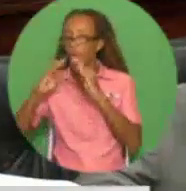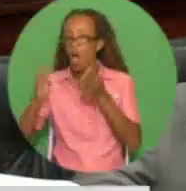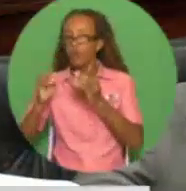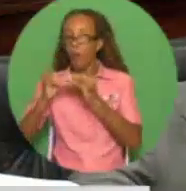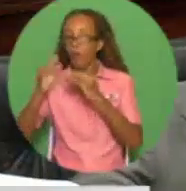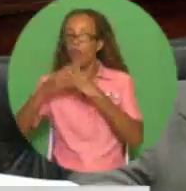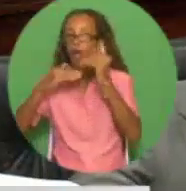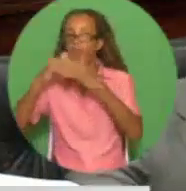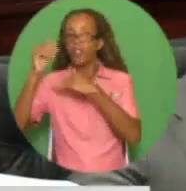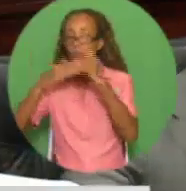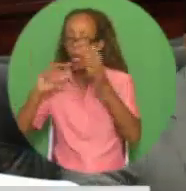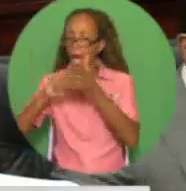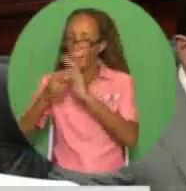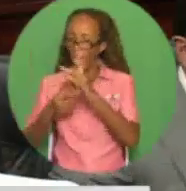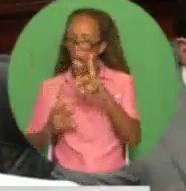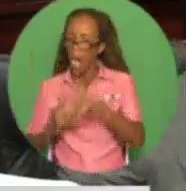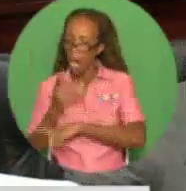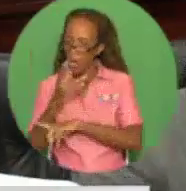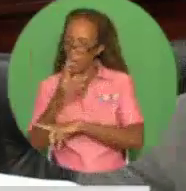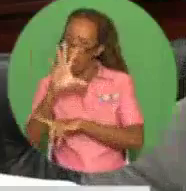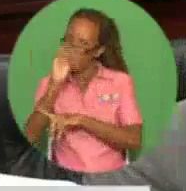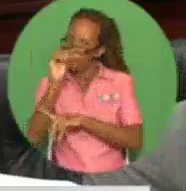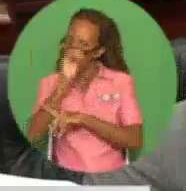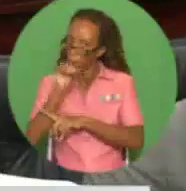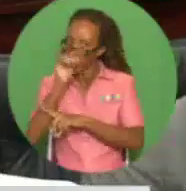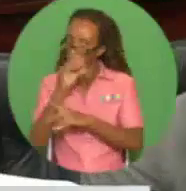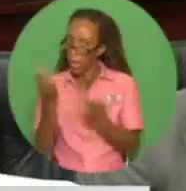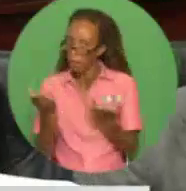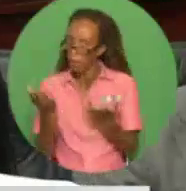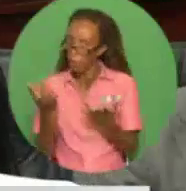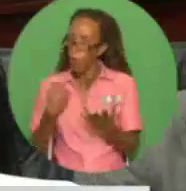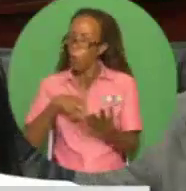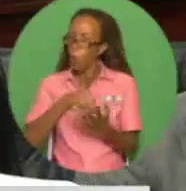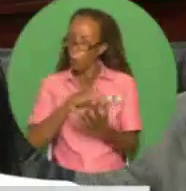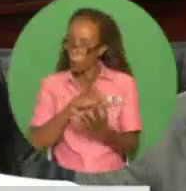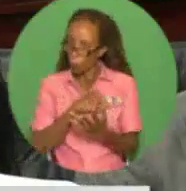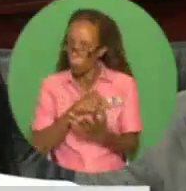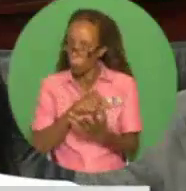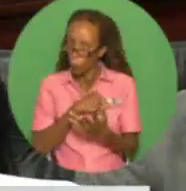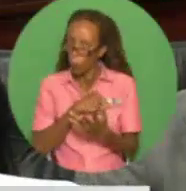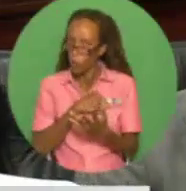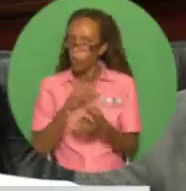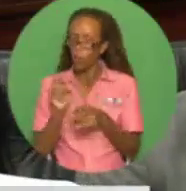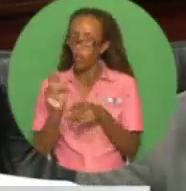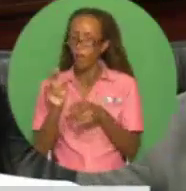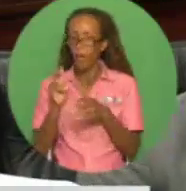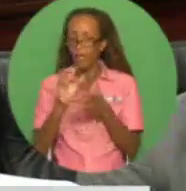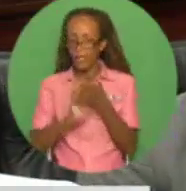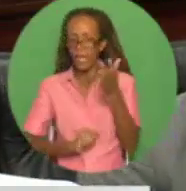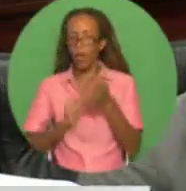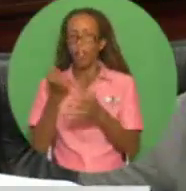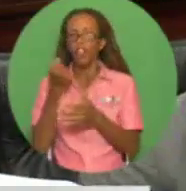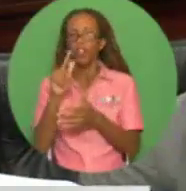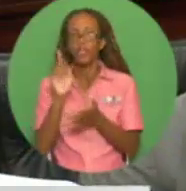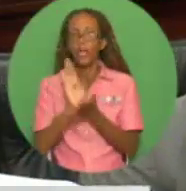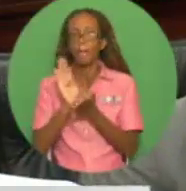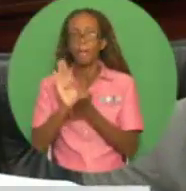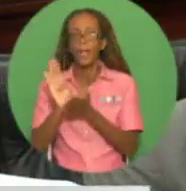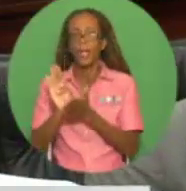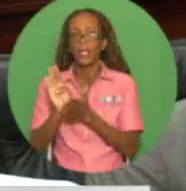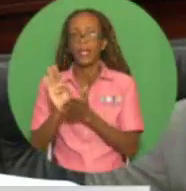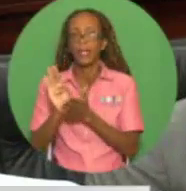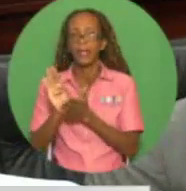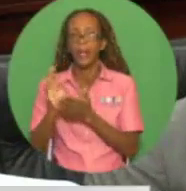Fifty percent reduction in costs, Madam Speaker. That is how we took that $13 billion out. This program will now